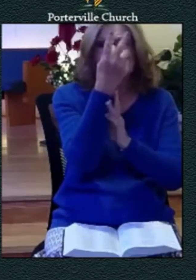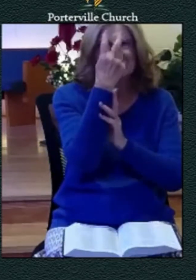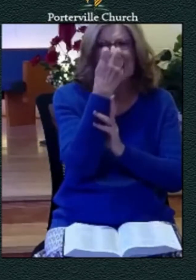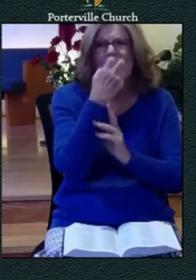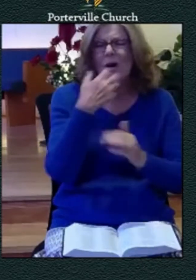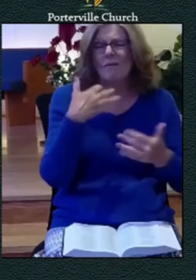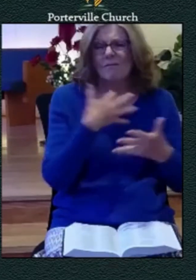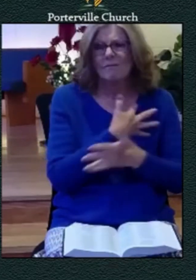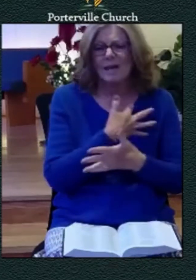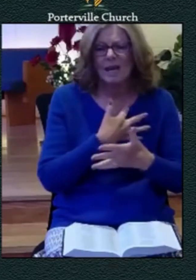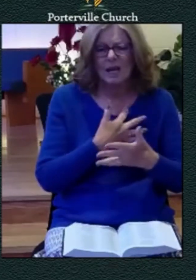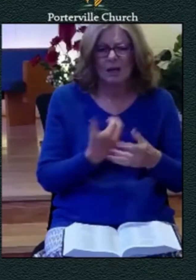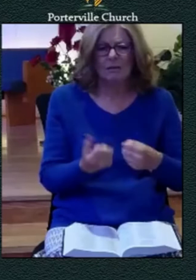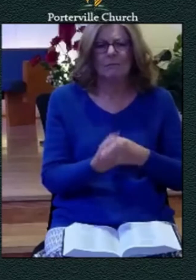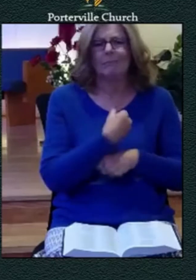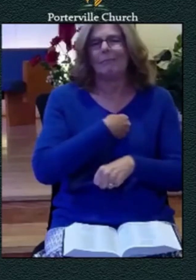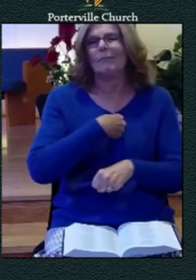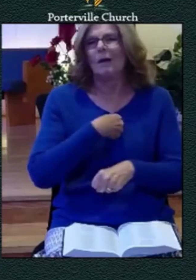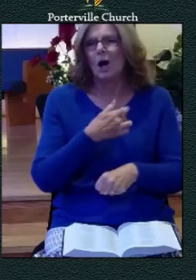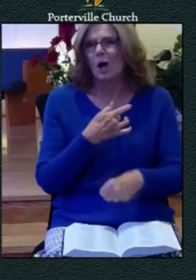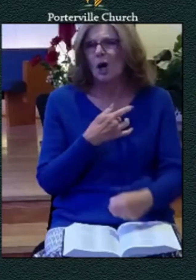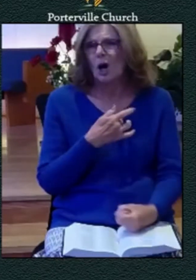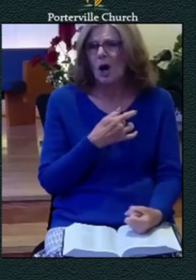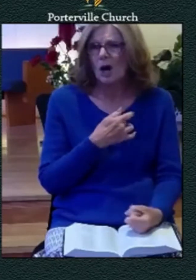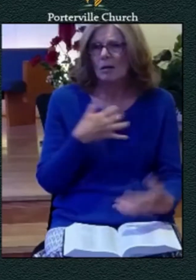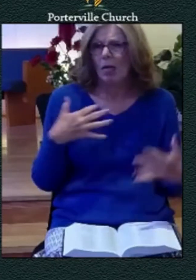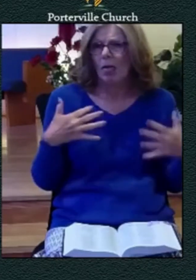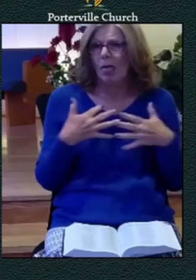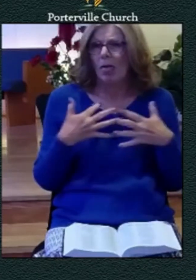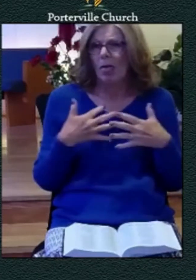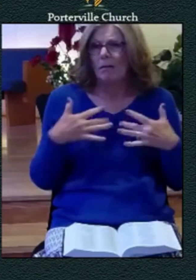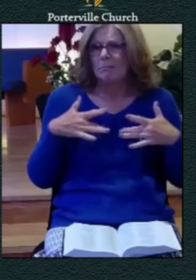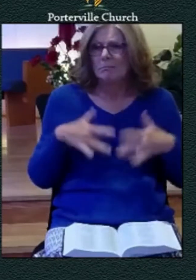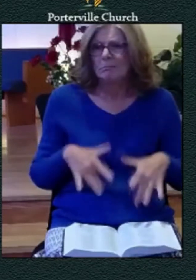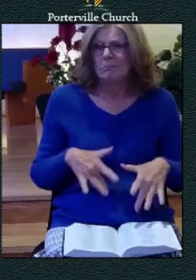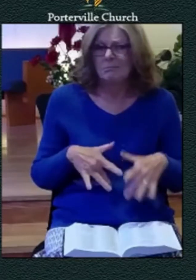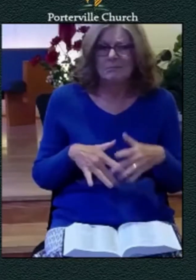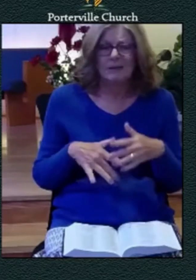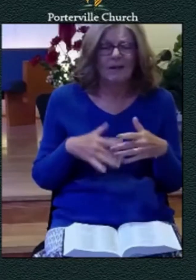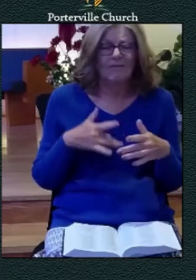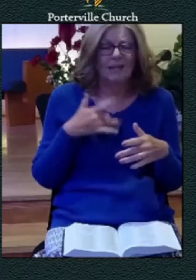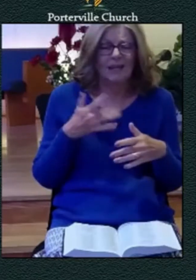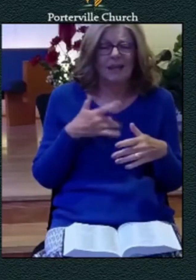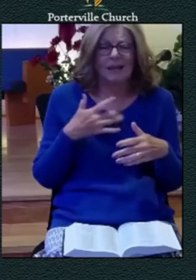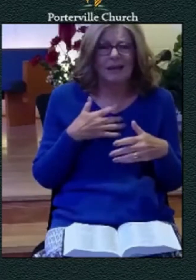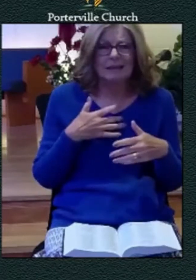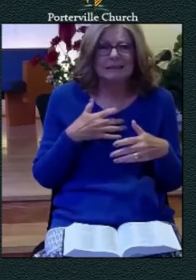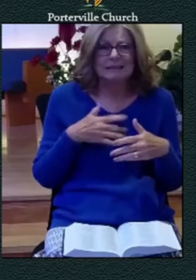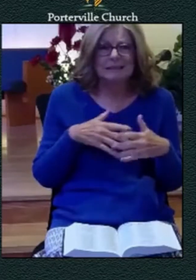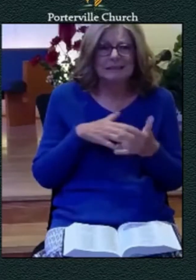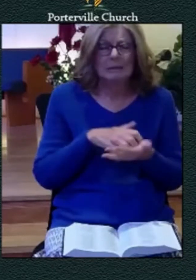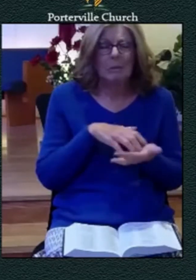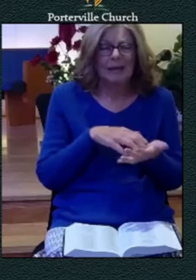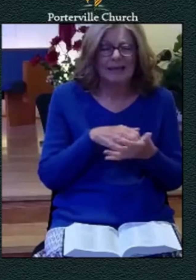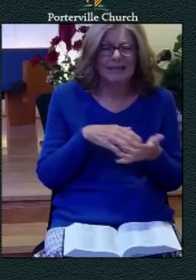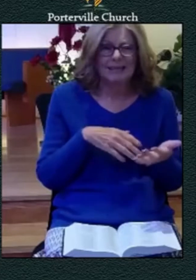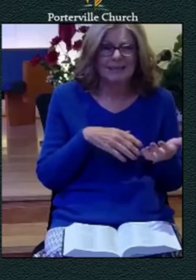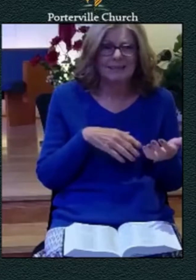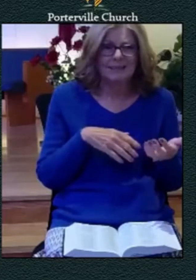become preoccupied with our own inner world with our feelings with the with the distress that we're experiencing